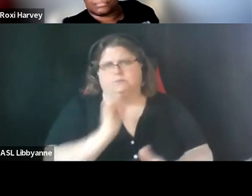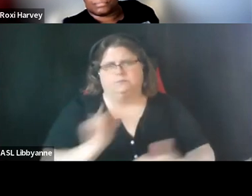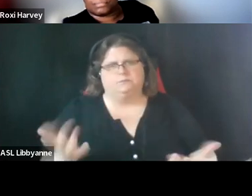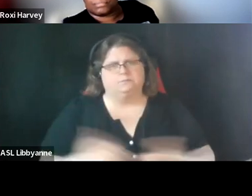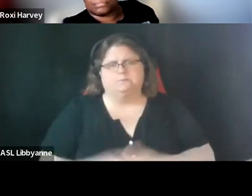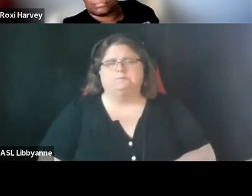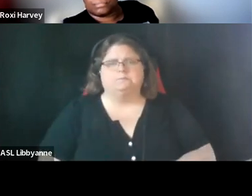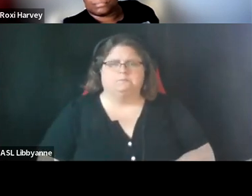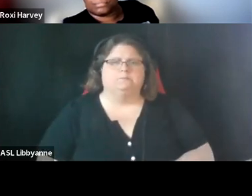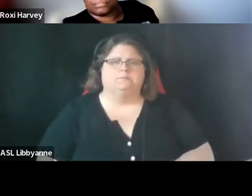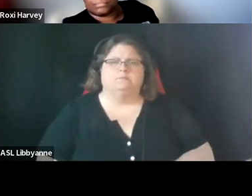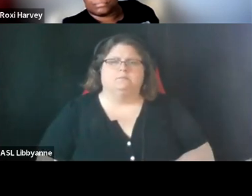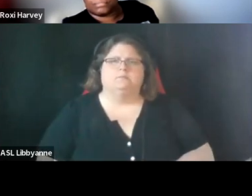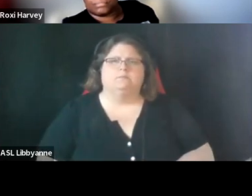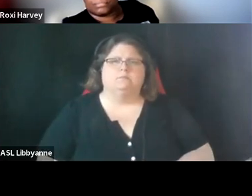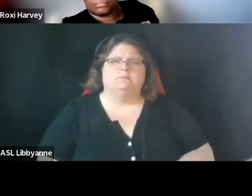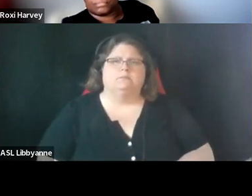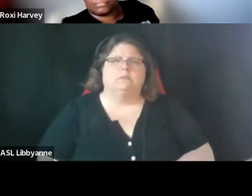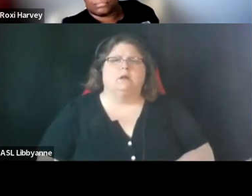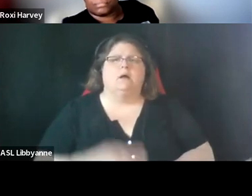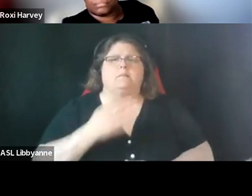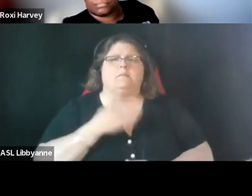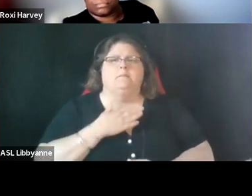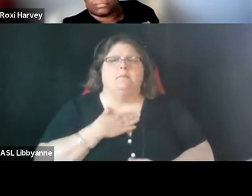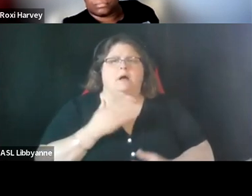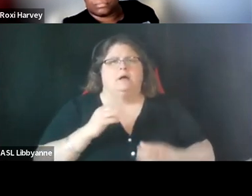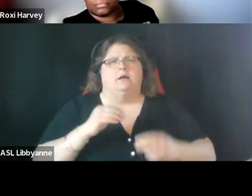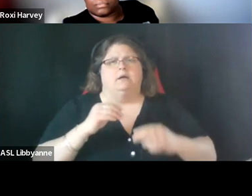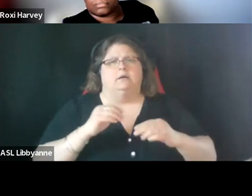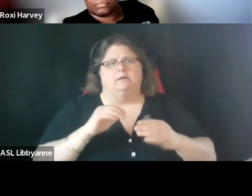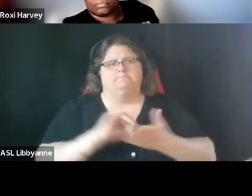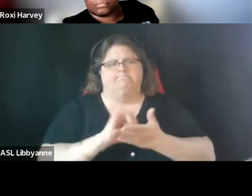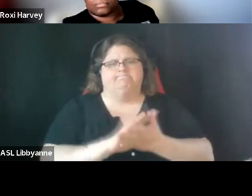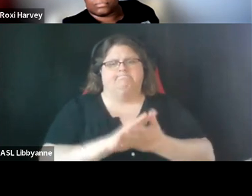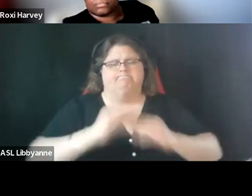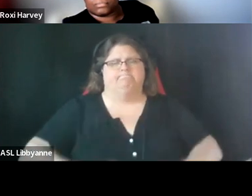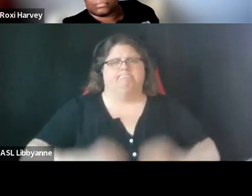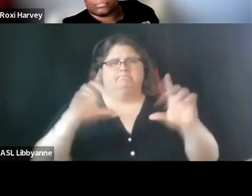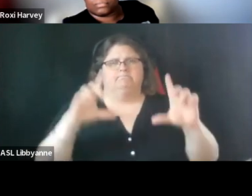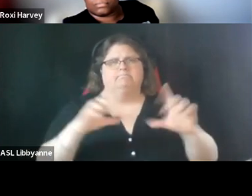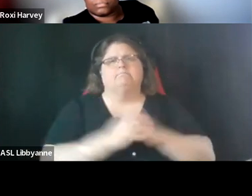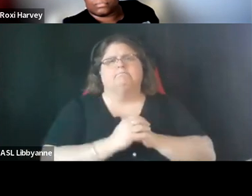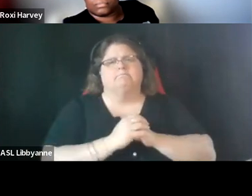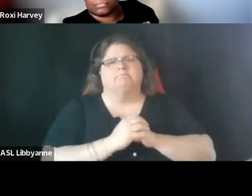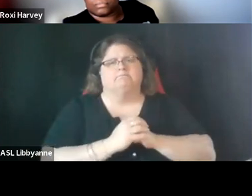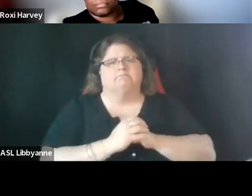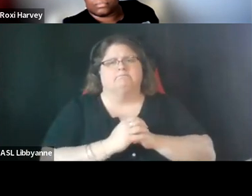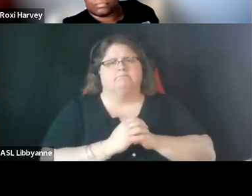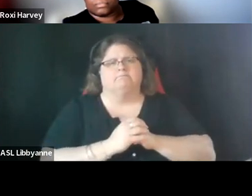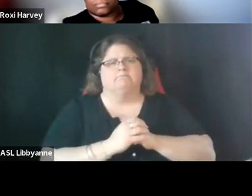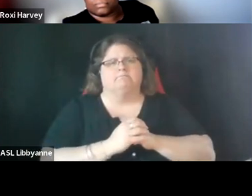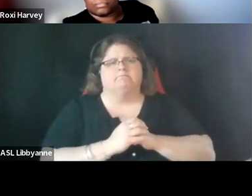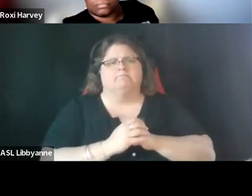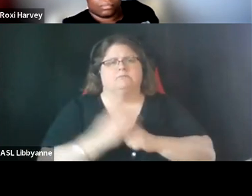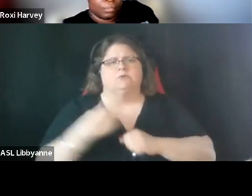um let me call back up my document here um we we have now um completed the